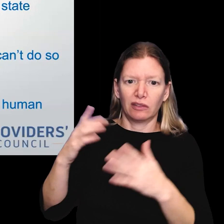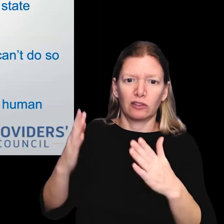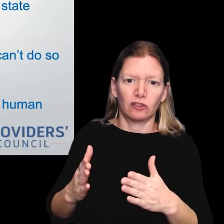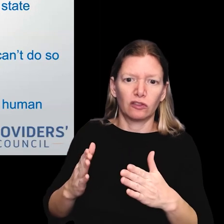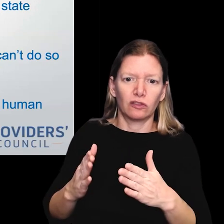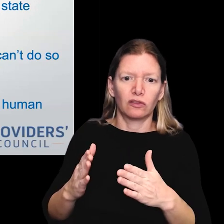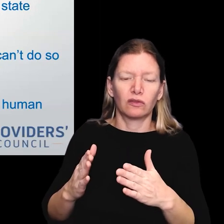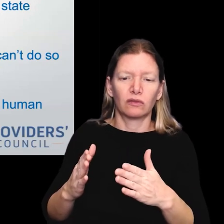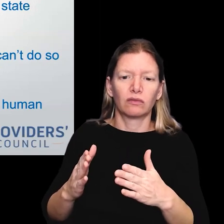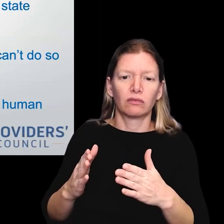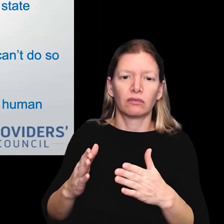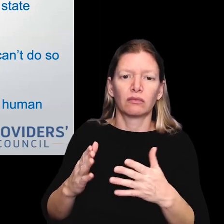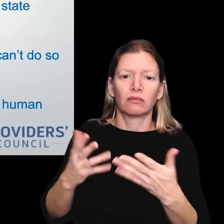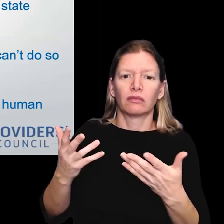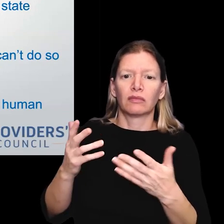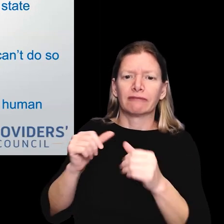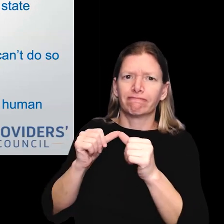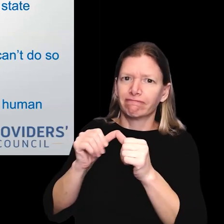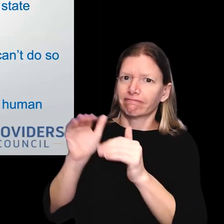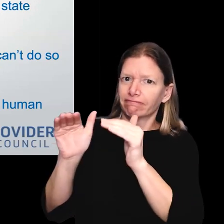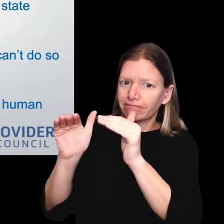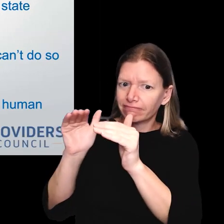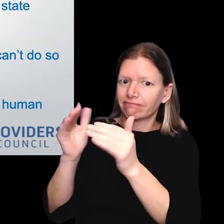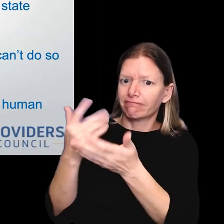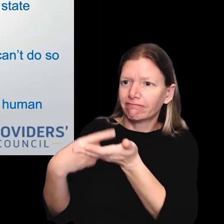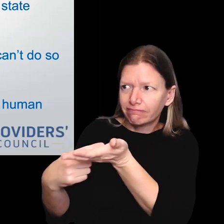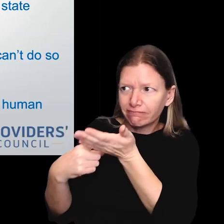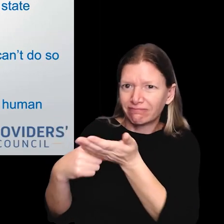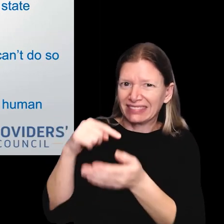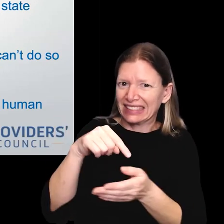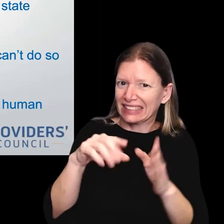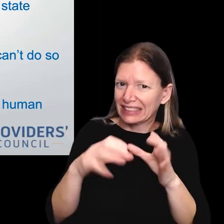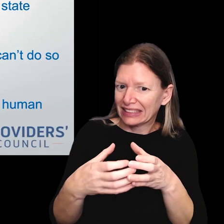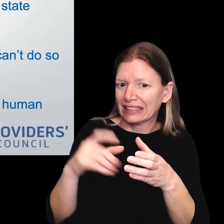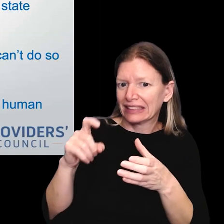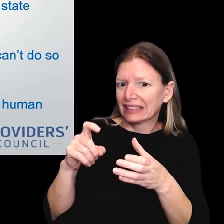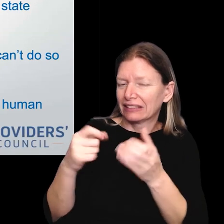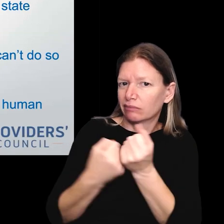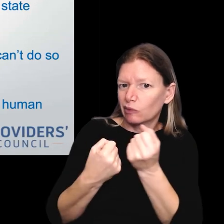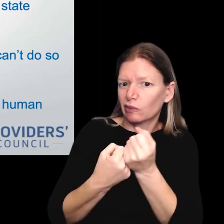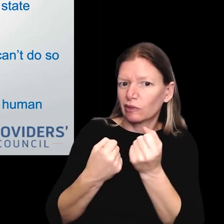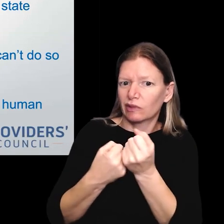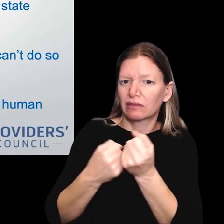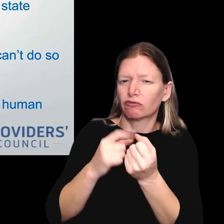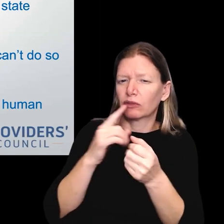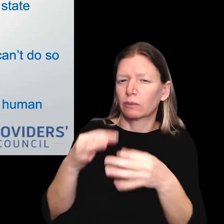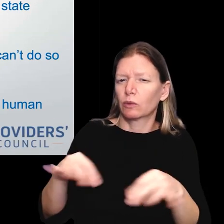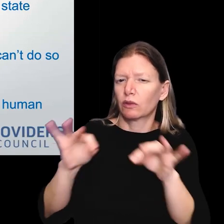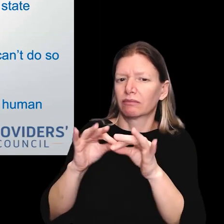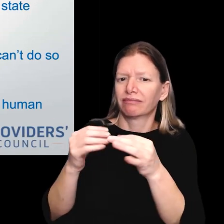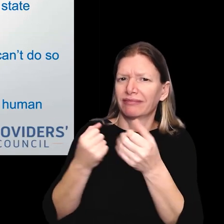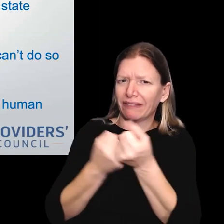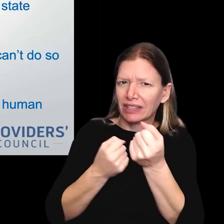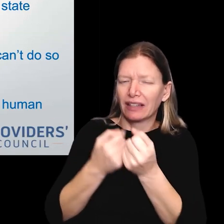all be connected to the legislators and constantly talking to them about the needs of this